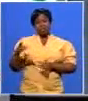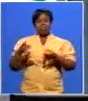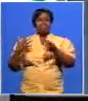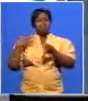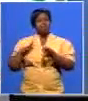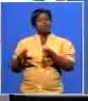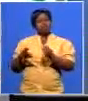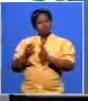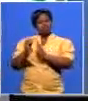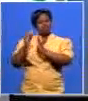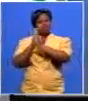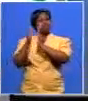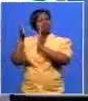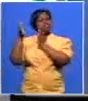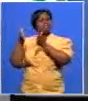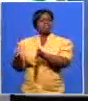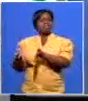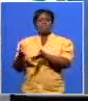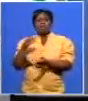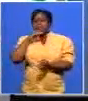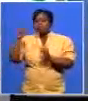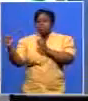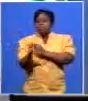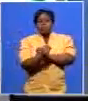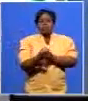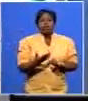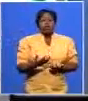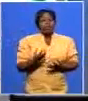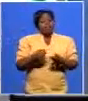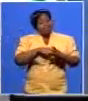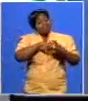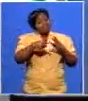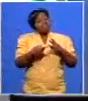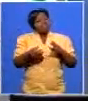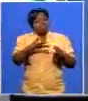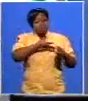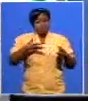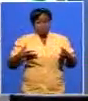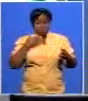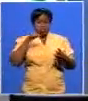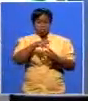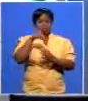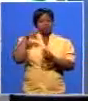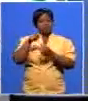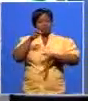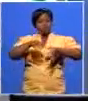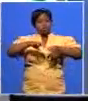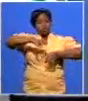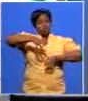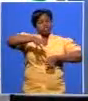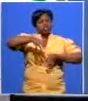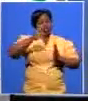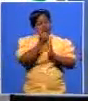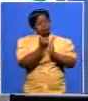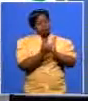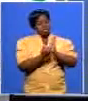nationalists and most of them did we don't deploy them elsewhere we had three women who got elected on our provincial list and when i